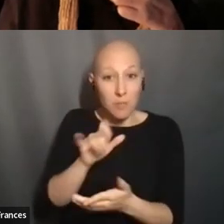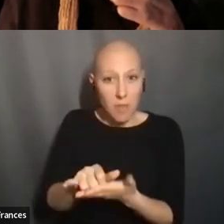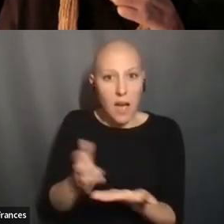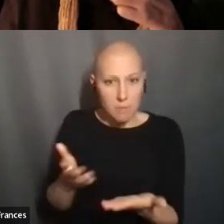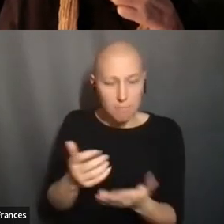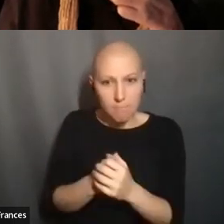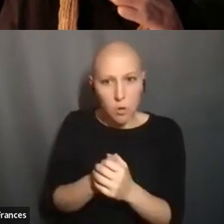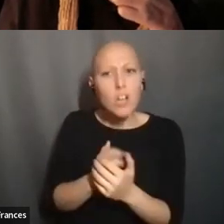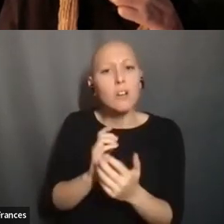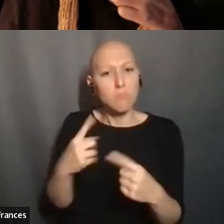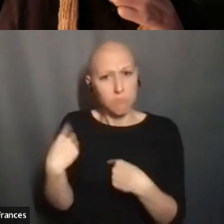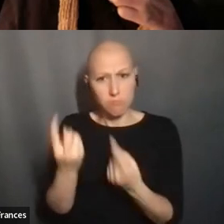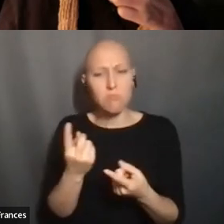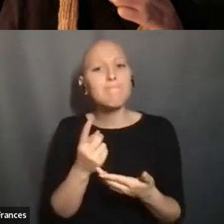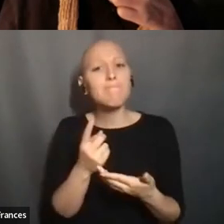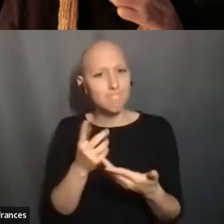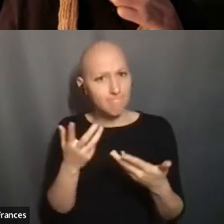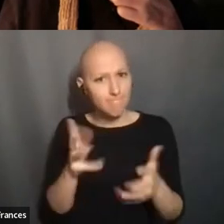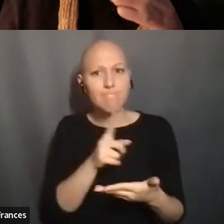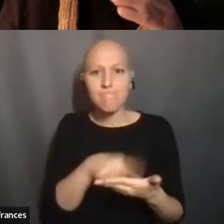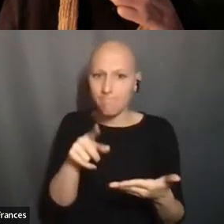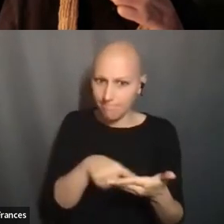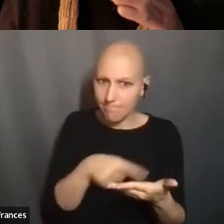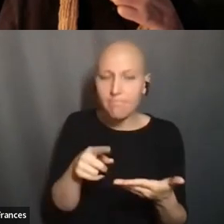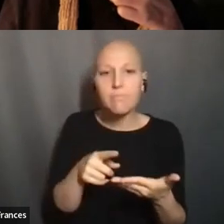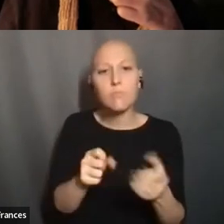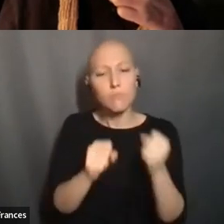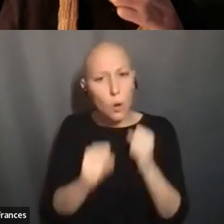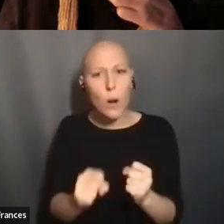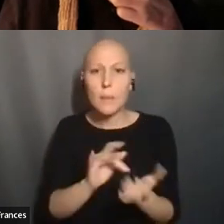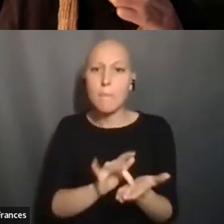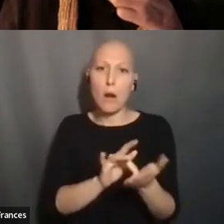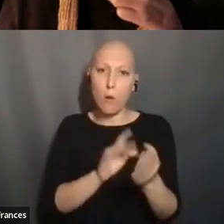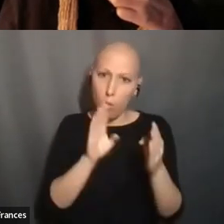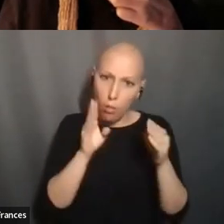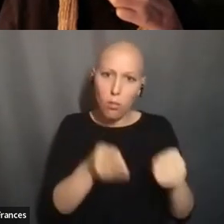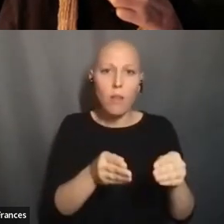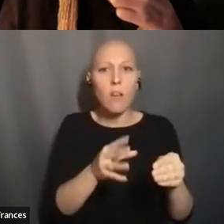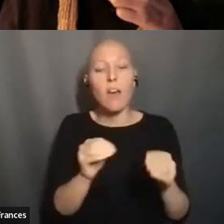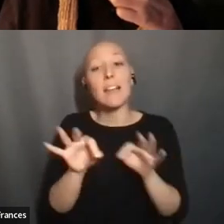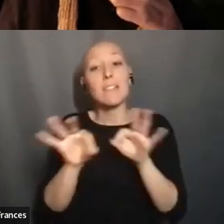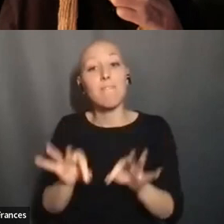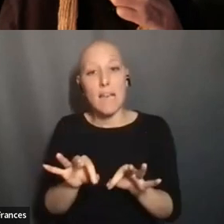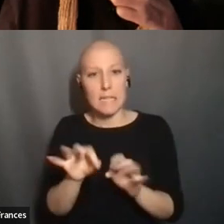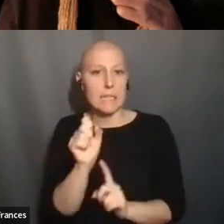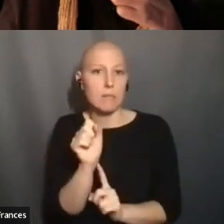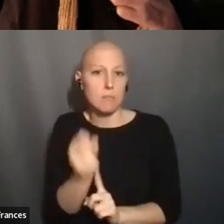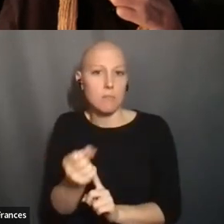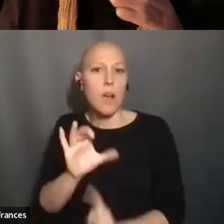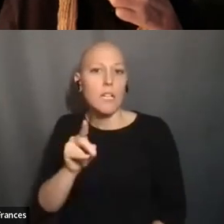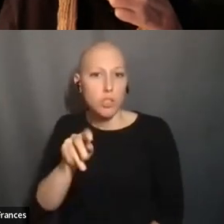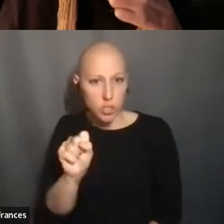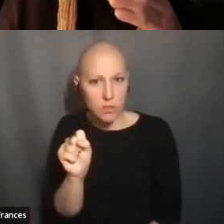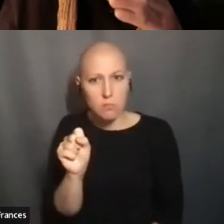AND THE FACT THAT THERE IS THIS SORT OF PRIVILEGING OF A NORMAL STATE. AND I THINK THAT STARTING WITH WHATEVER THE